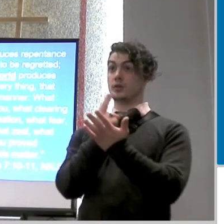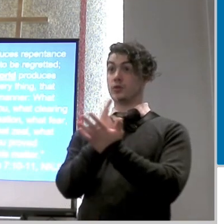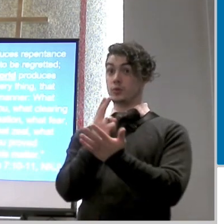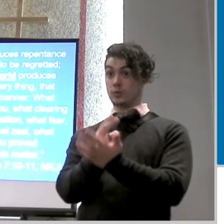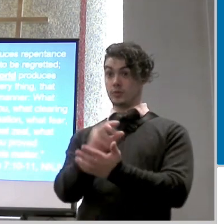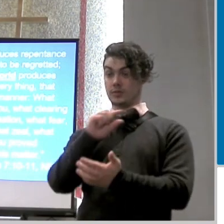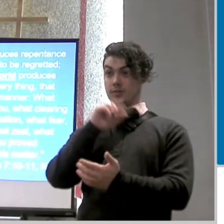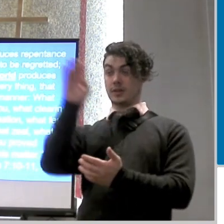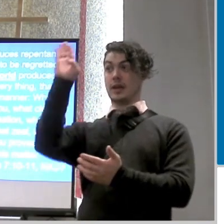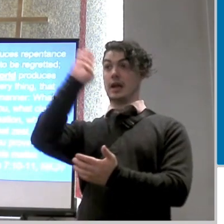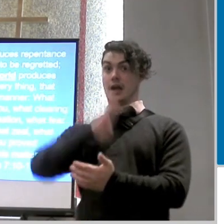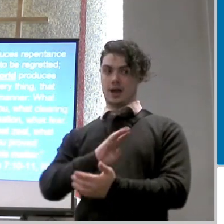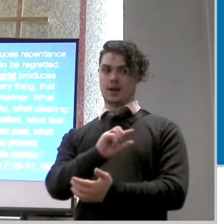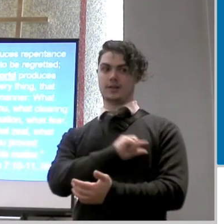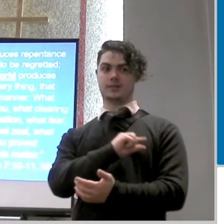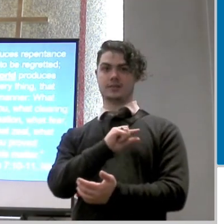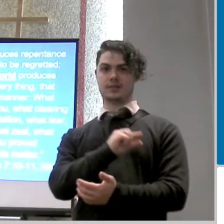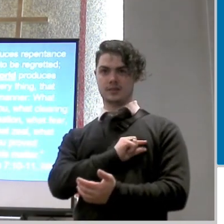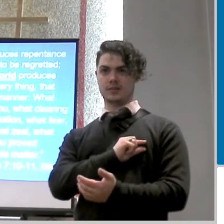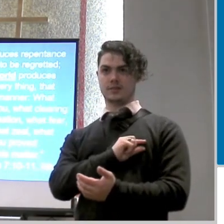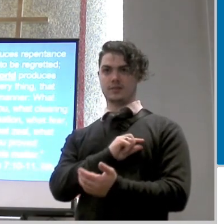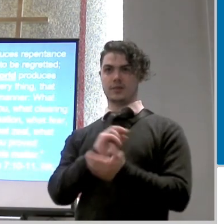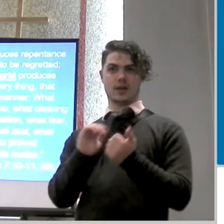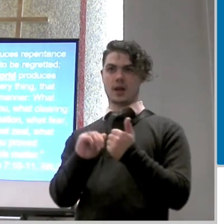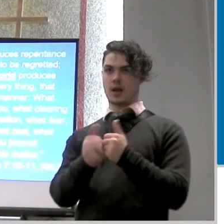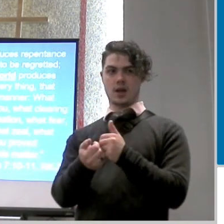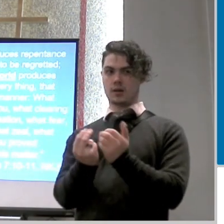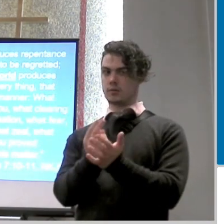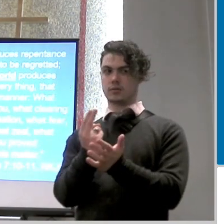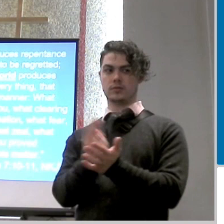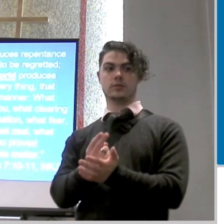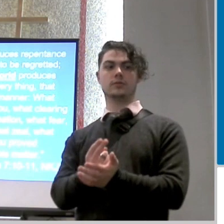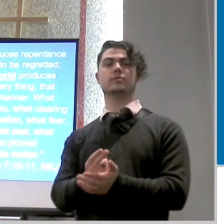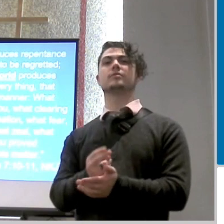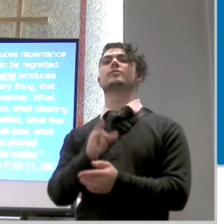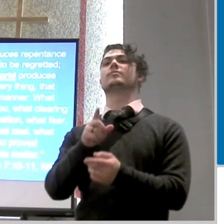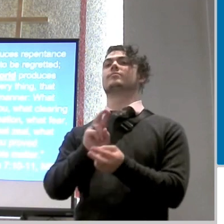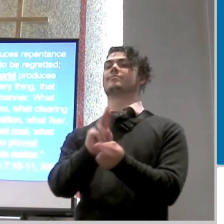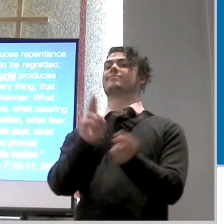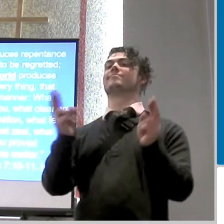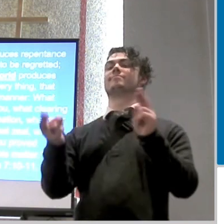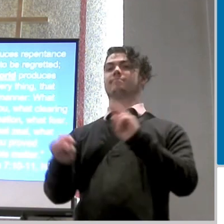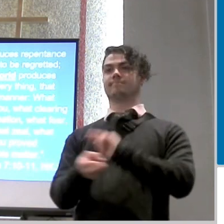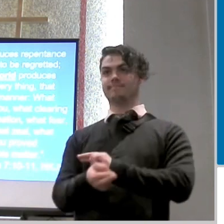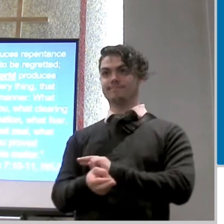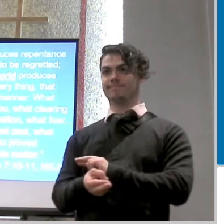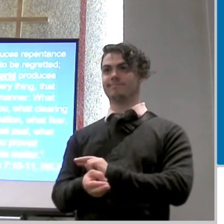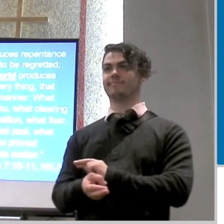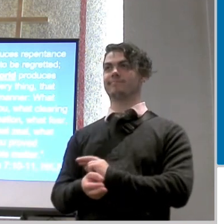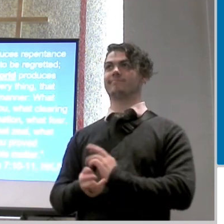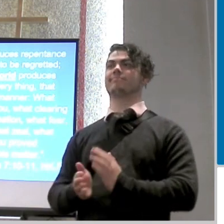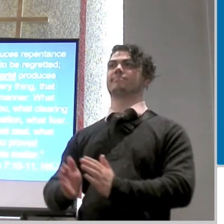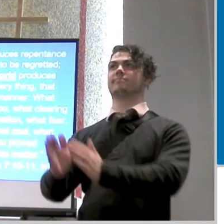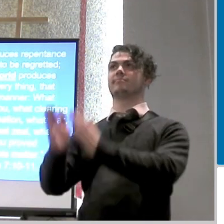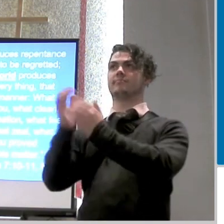us to work the way it's supposed to work and do what it's supposed to do produces repentance leading to salvation